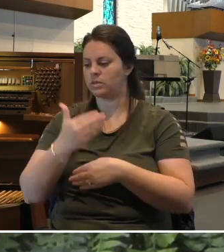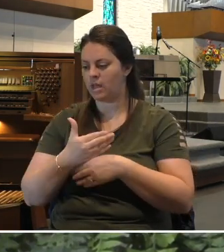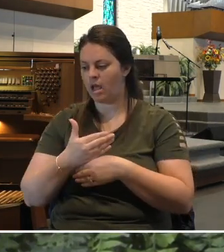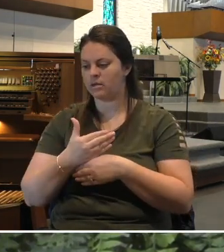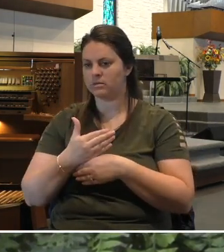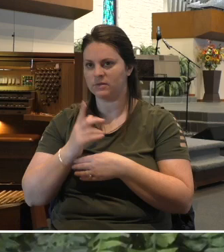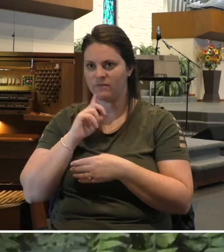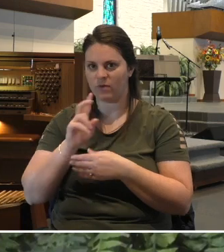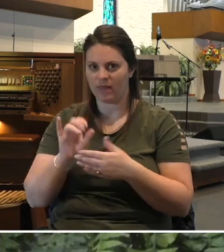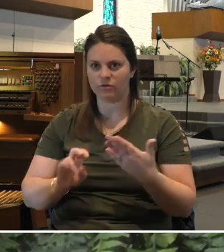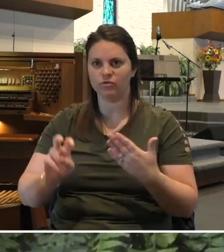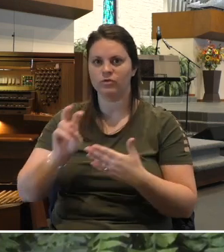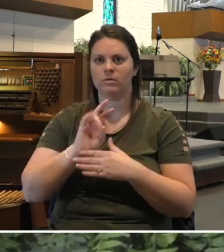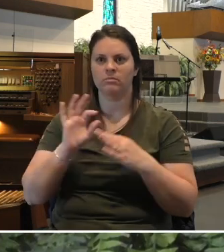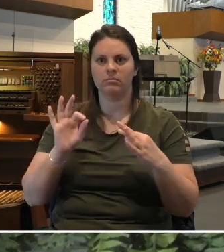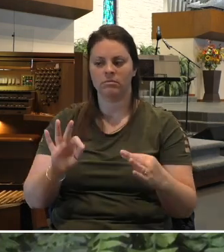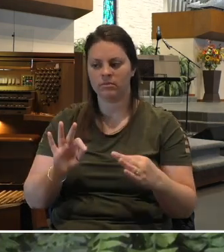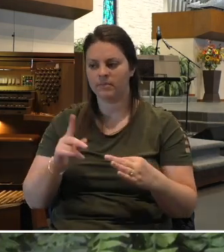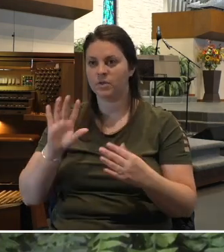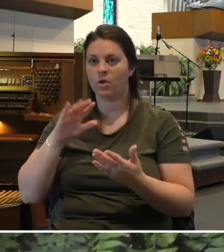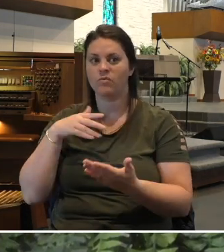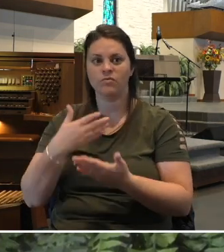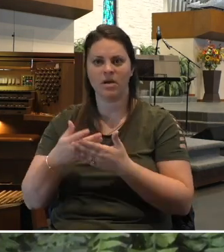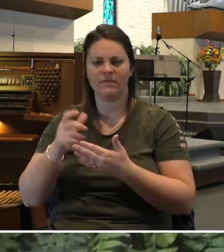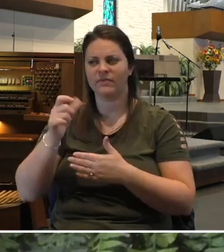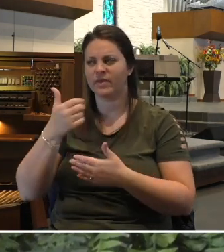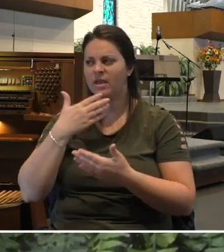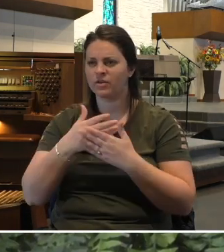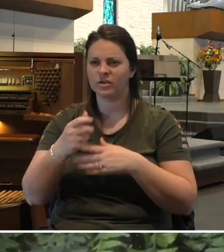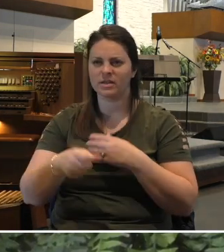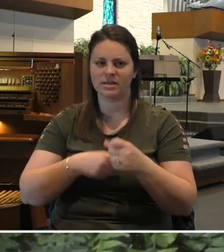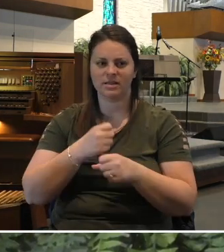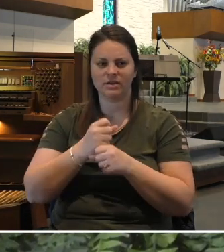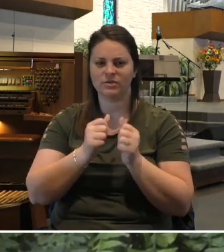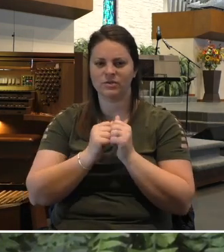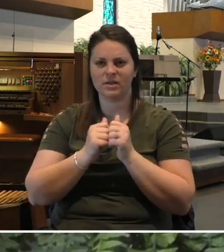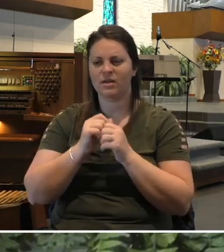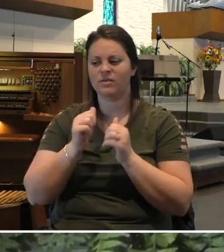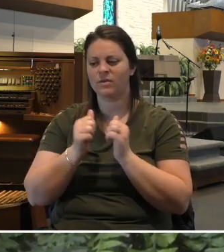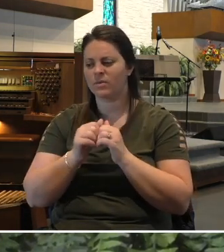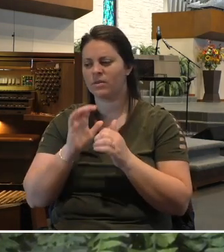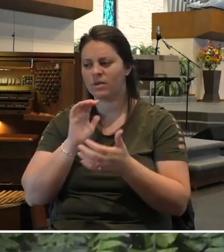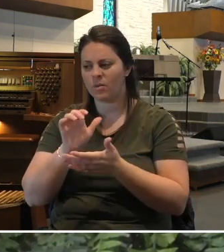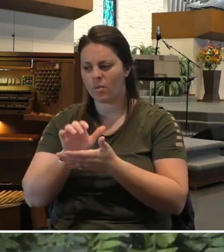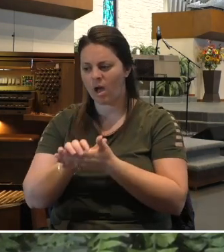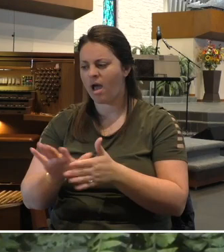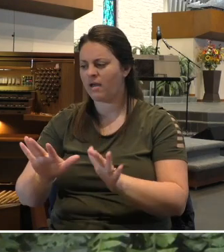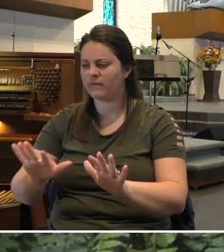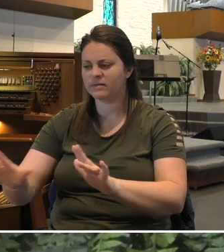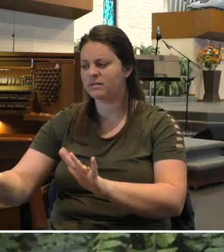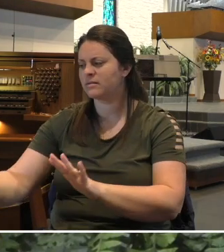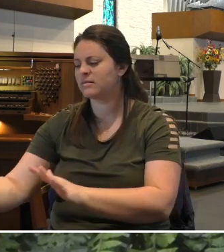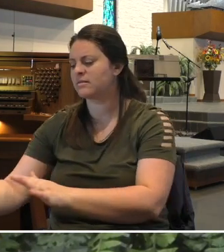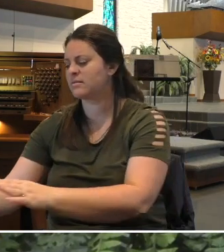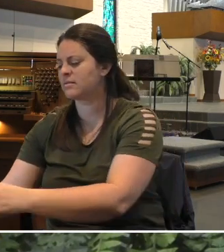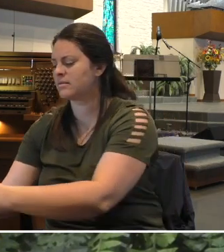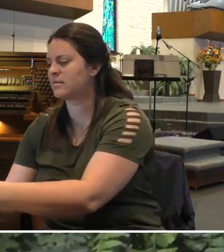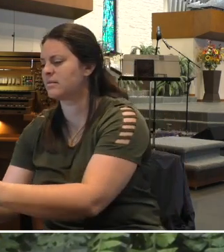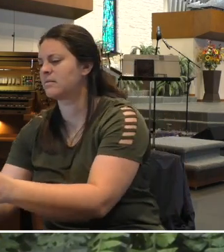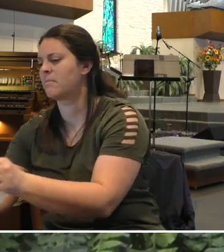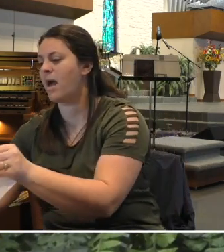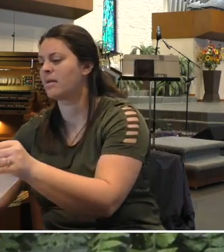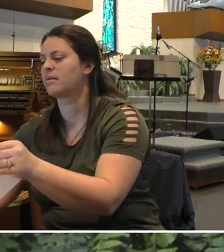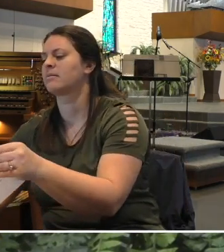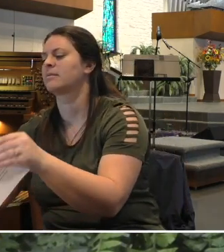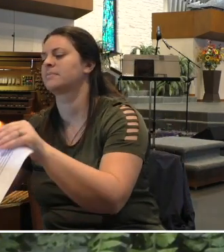have 10 good years together with their wives. But then the sons die